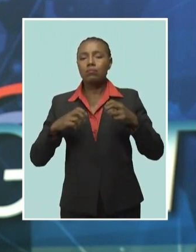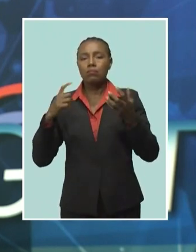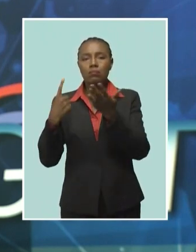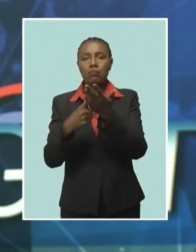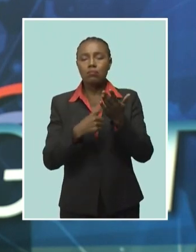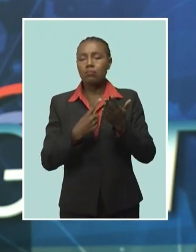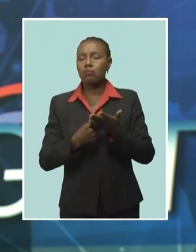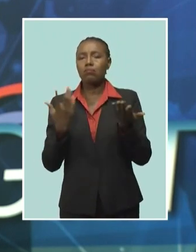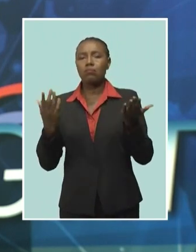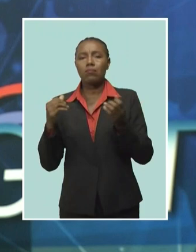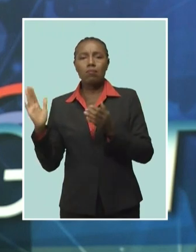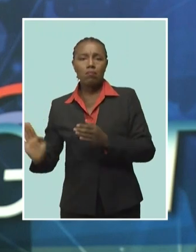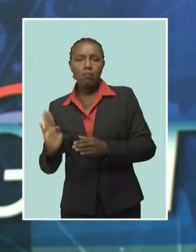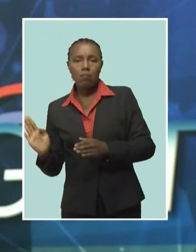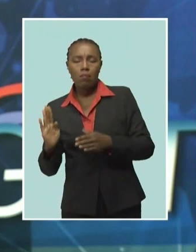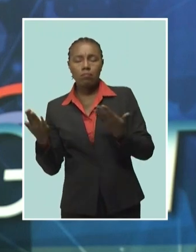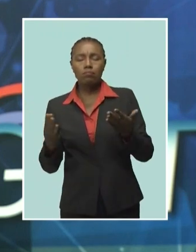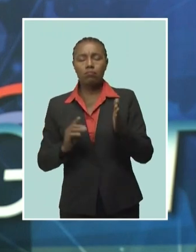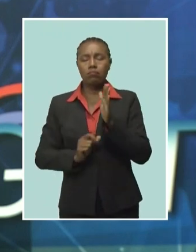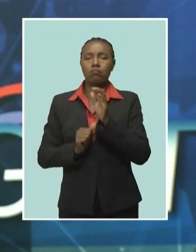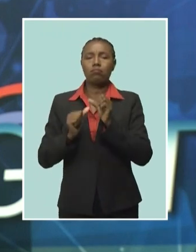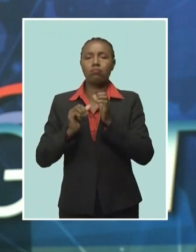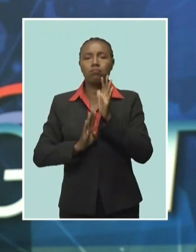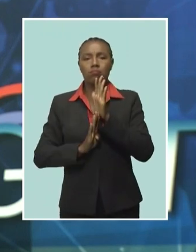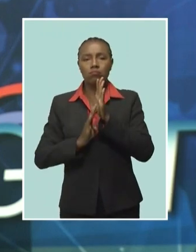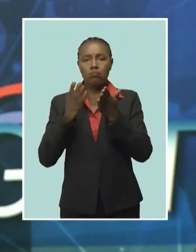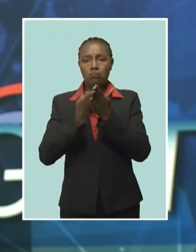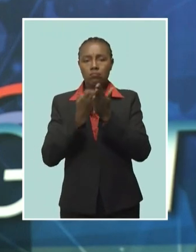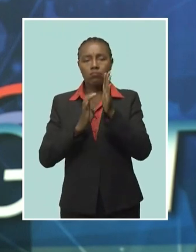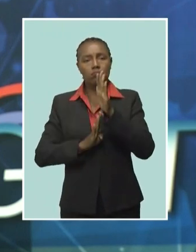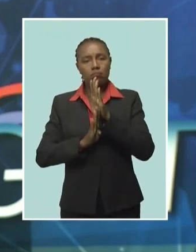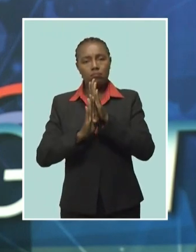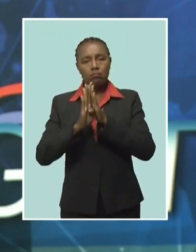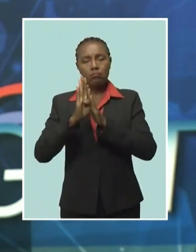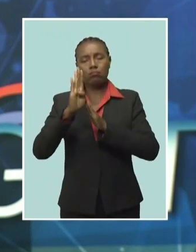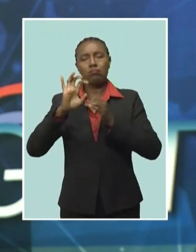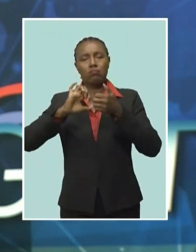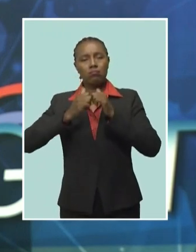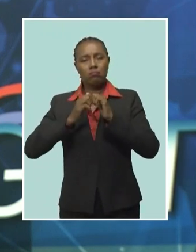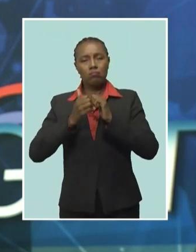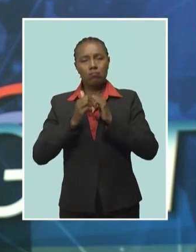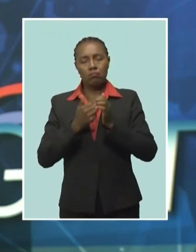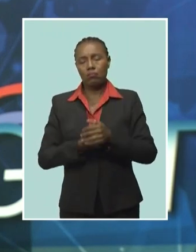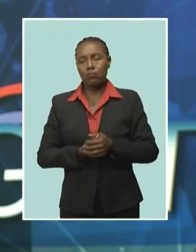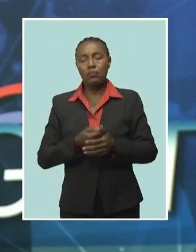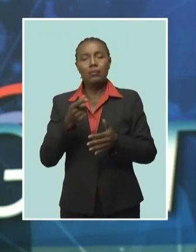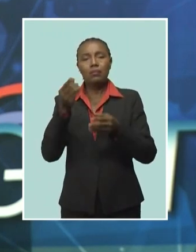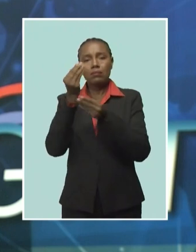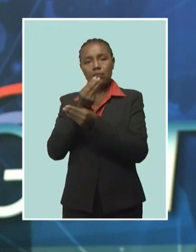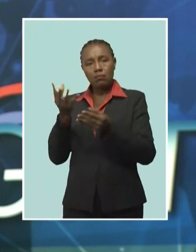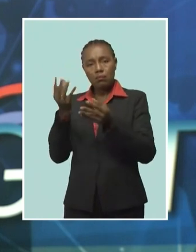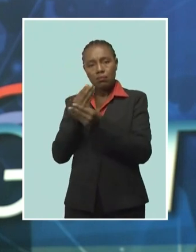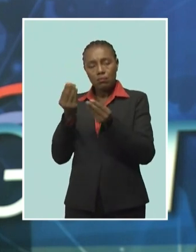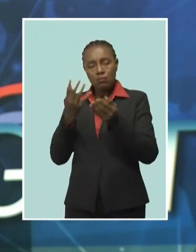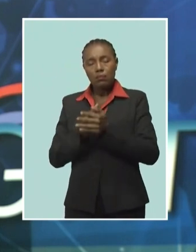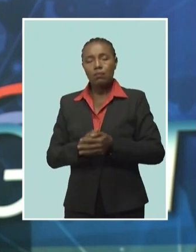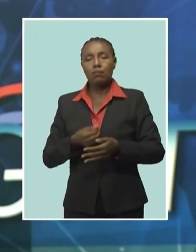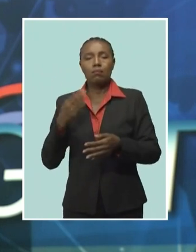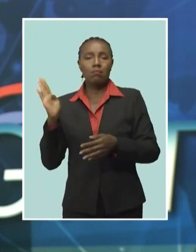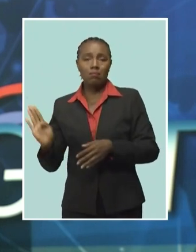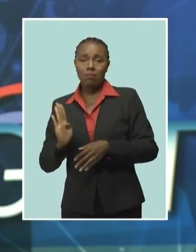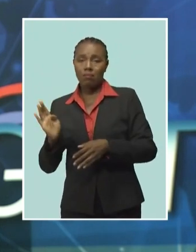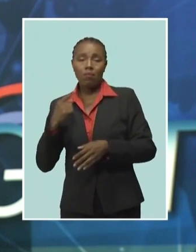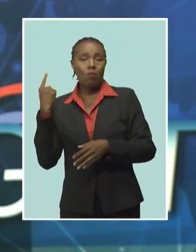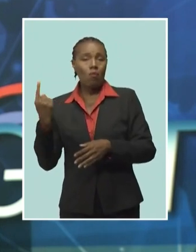economic growth for Barbados over the medium to long term. The top banking official told the forum that Barbados will always be vulnerable